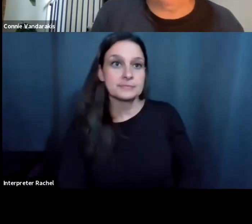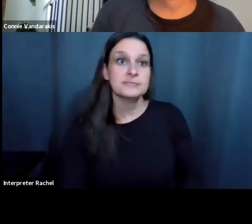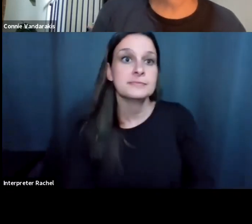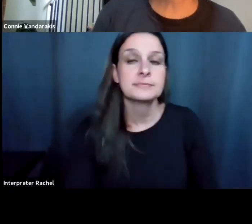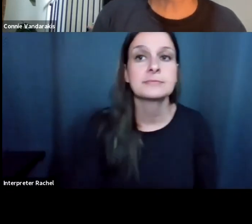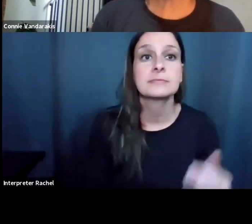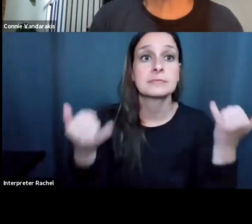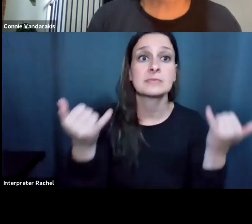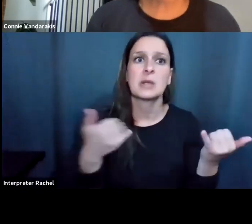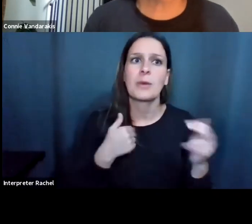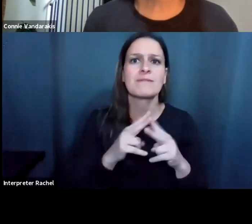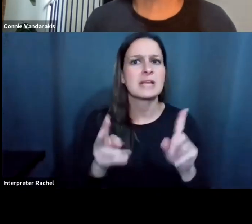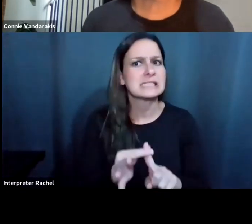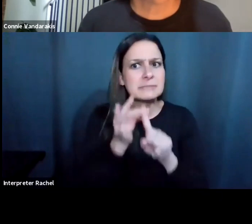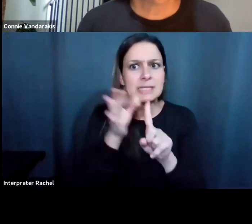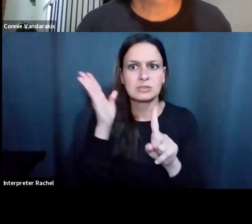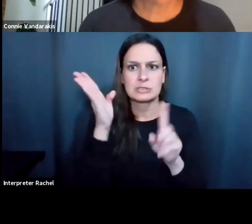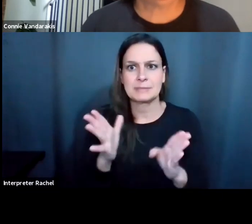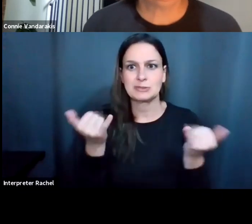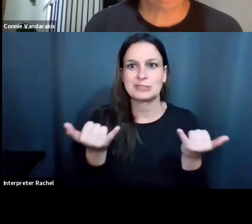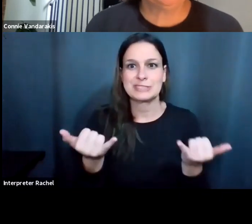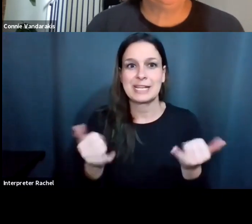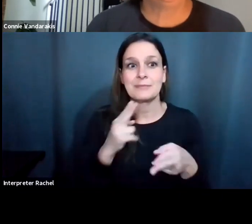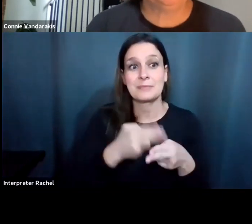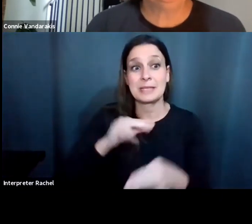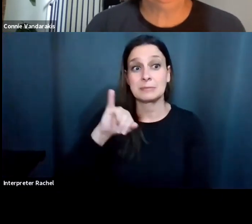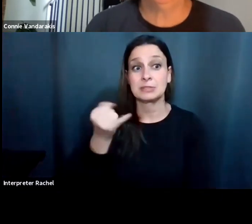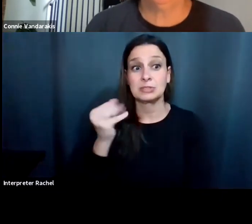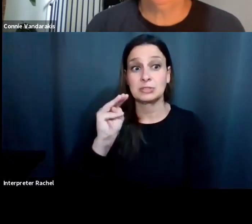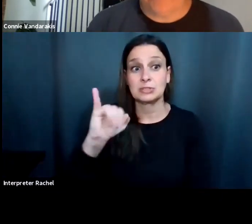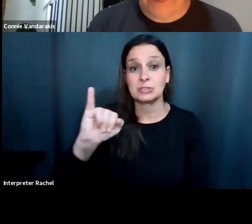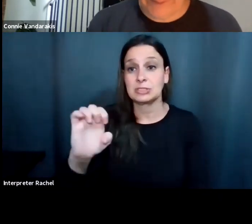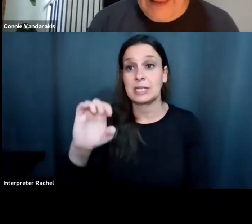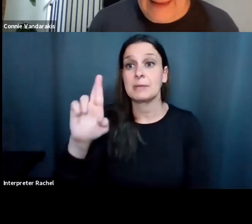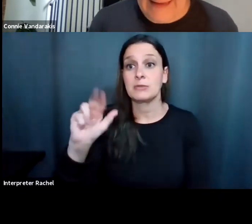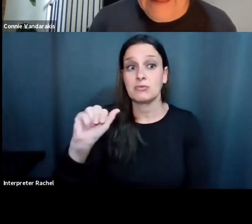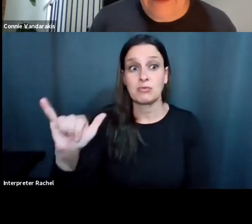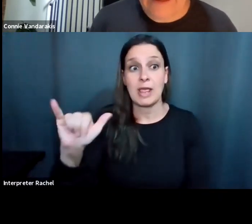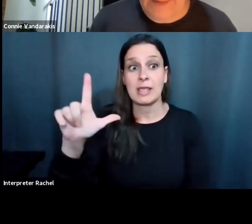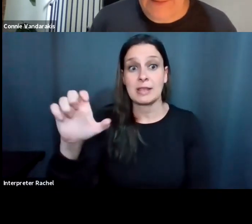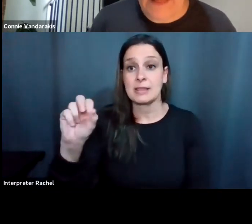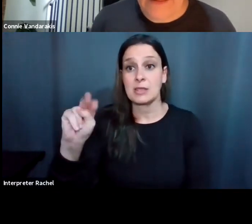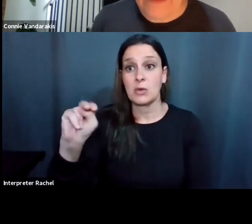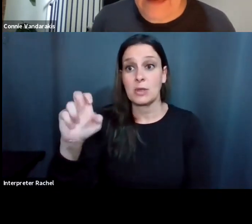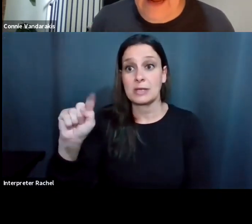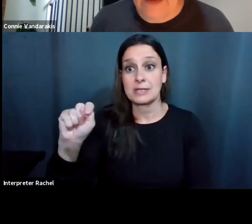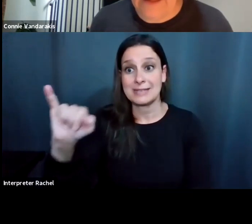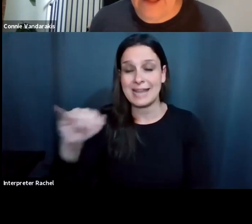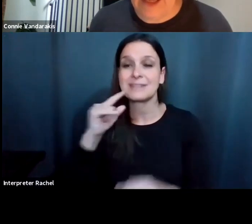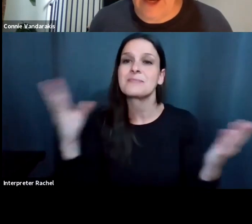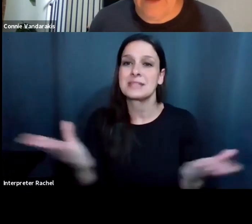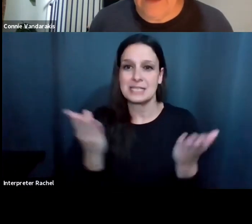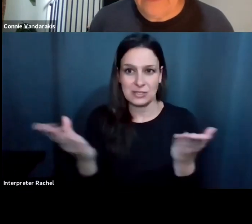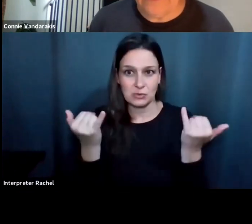Today we have a very special speaker, Jamie Ray Leonati is here to be with us today